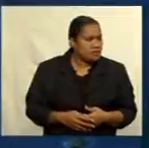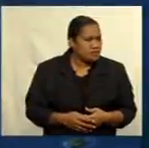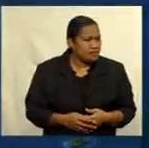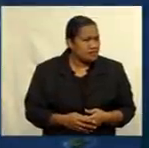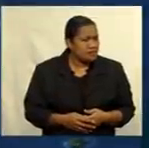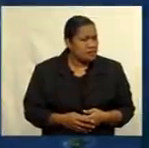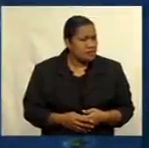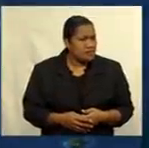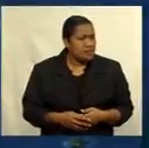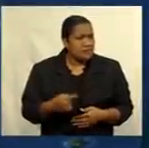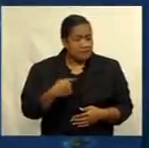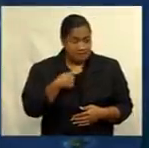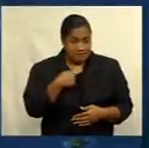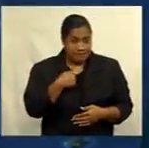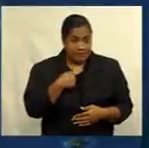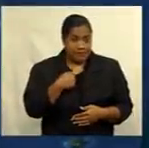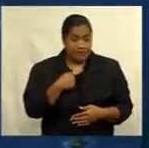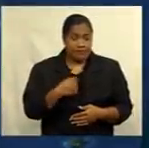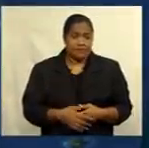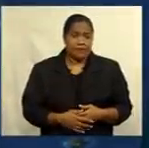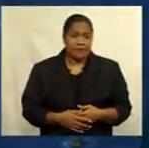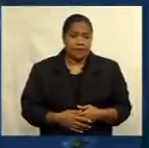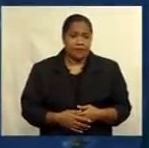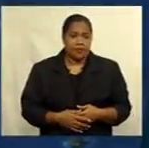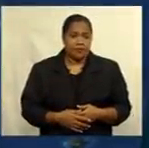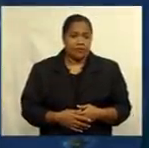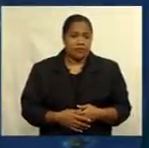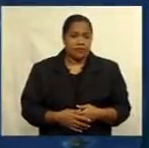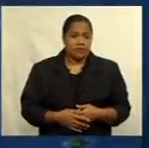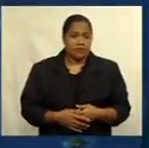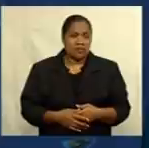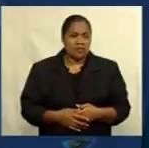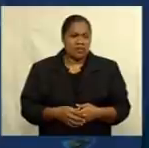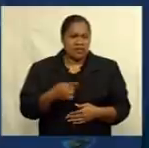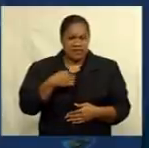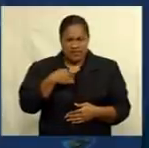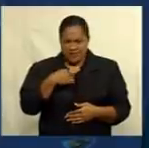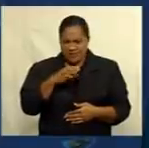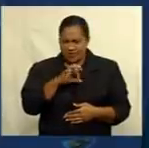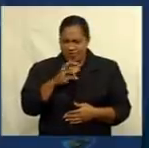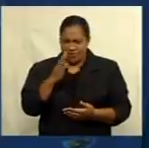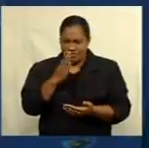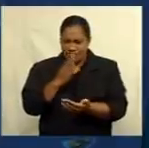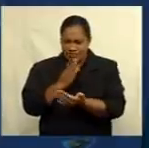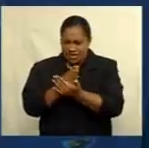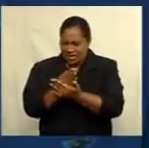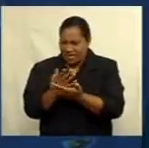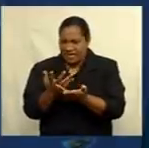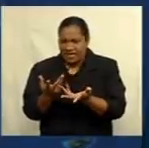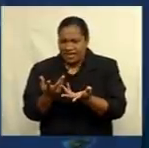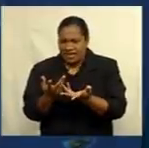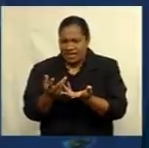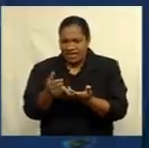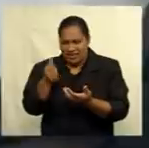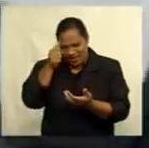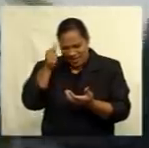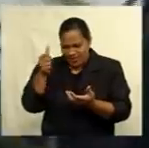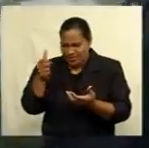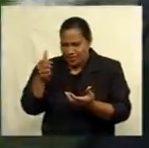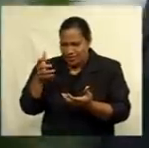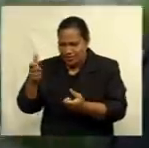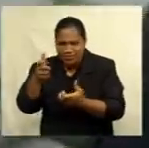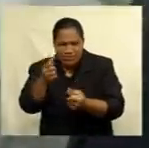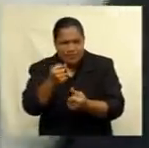solicited any support from any of them but I can understand the sentiment in